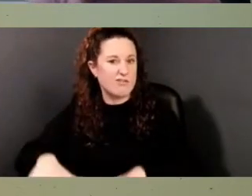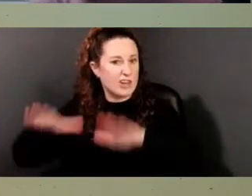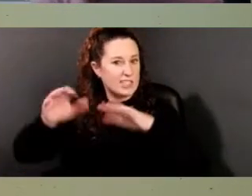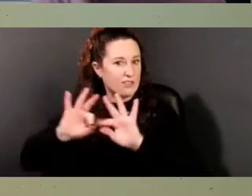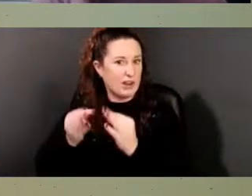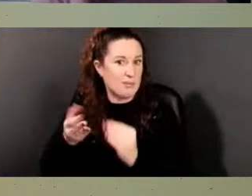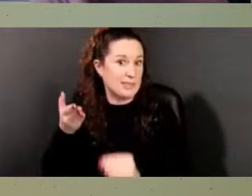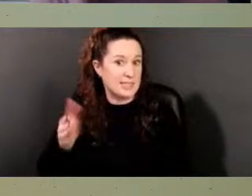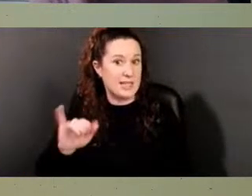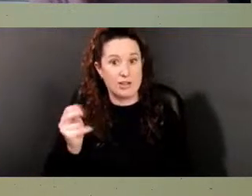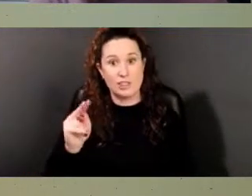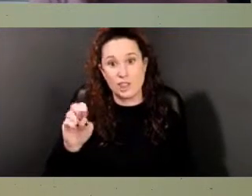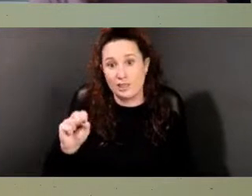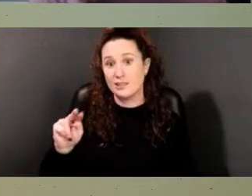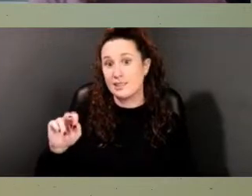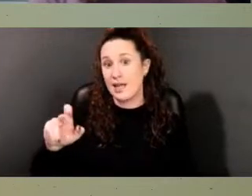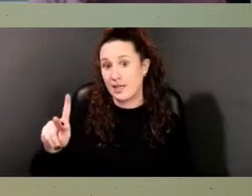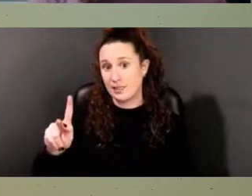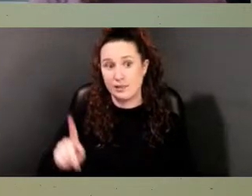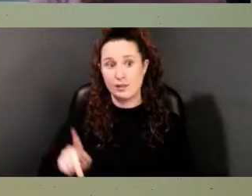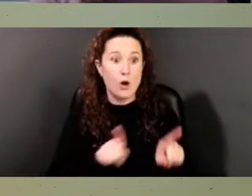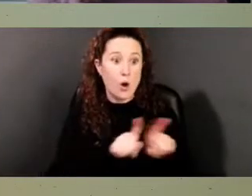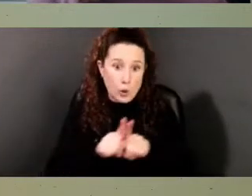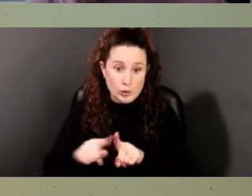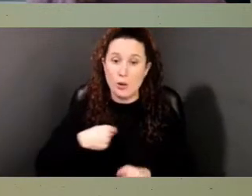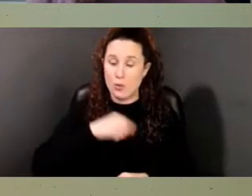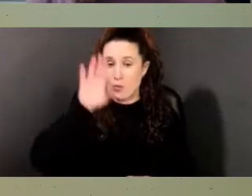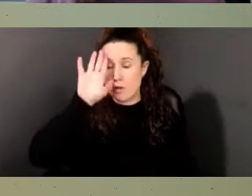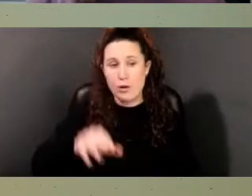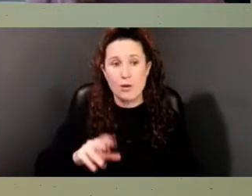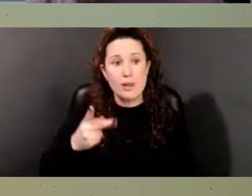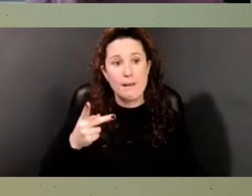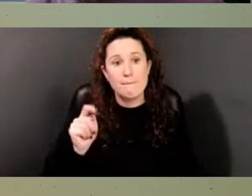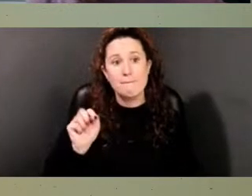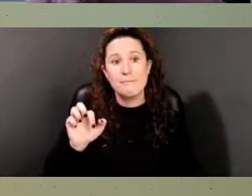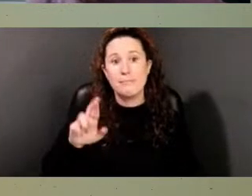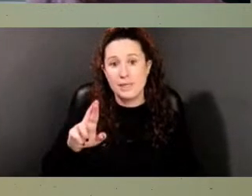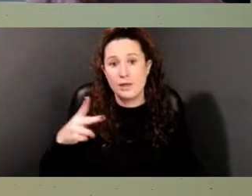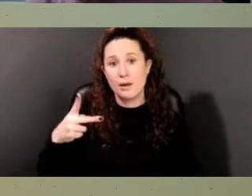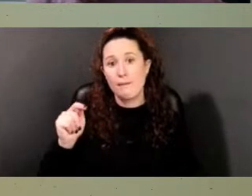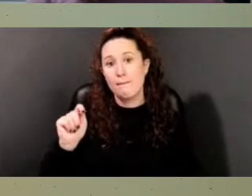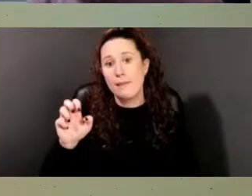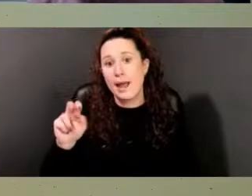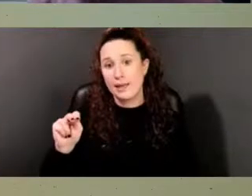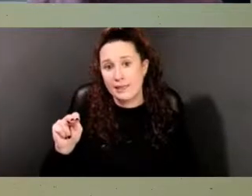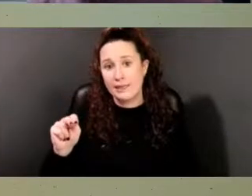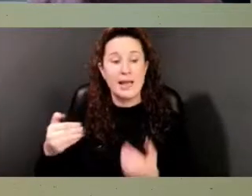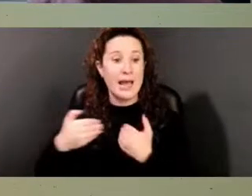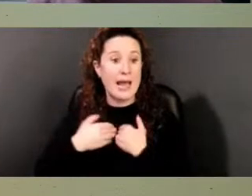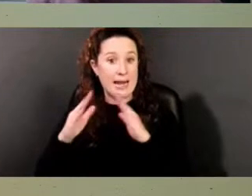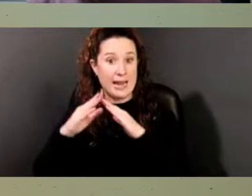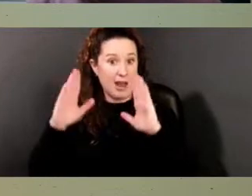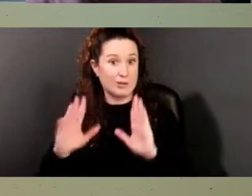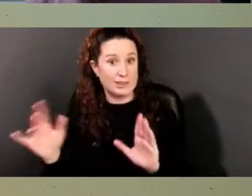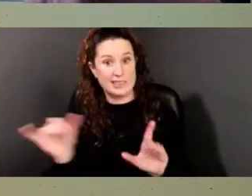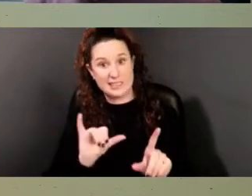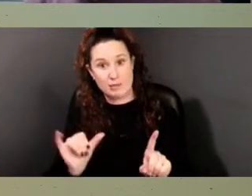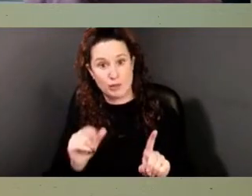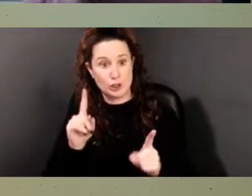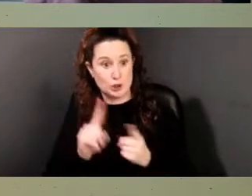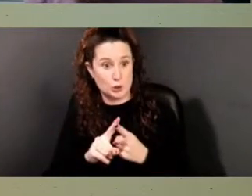Next slide, please. We also know that Peter Patton lived in a house similar to this one, the